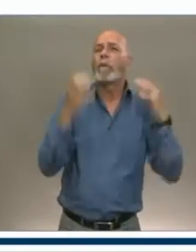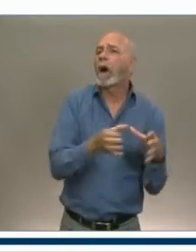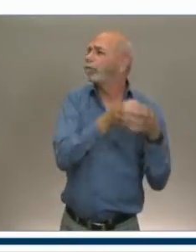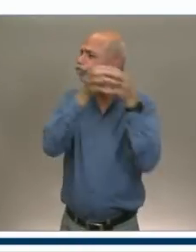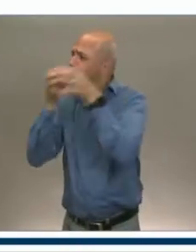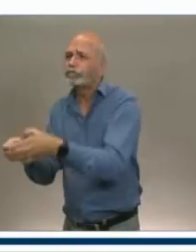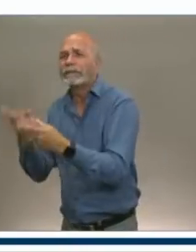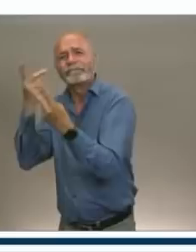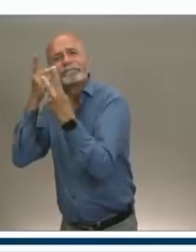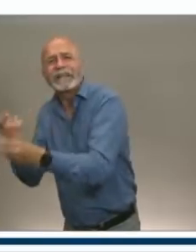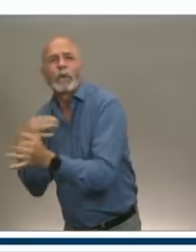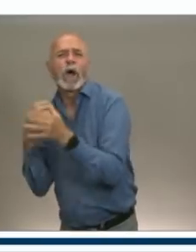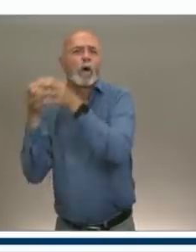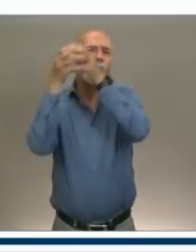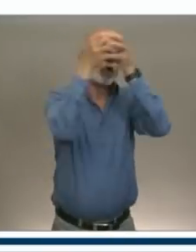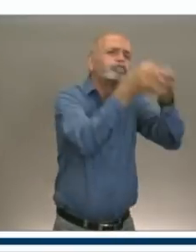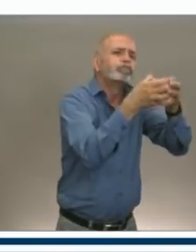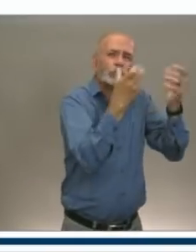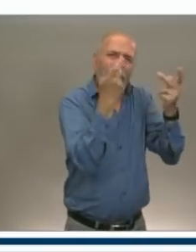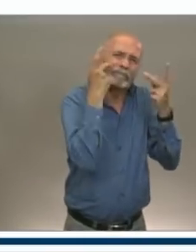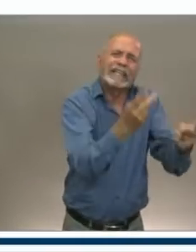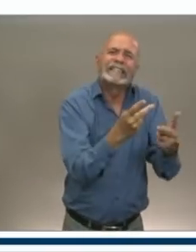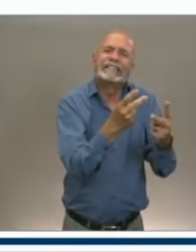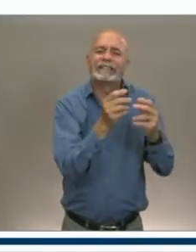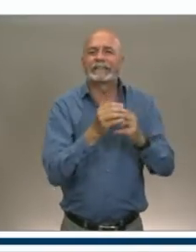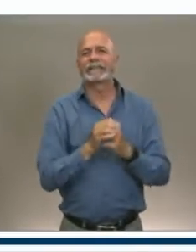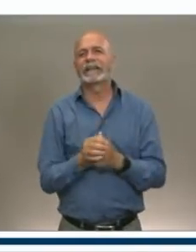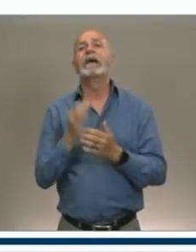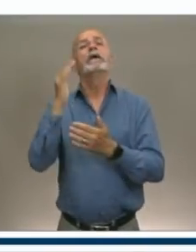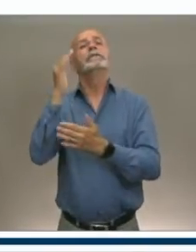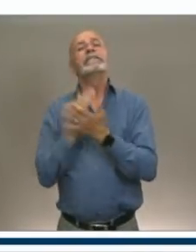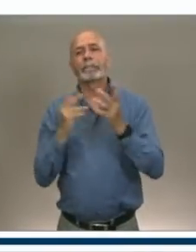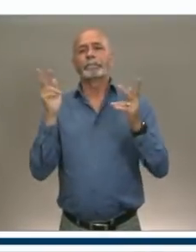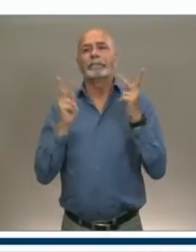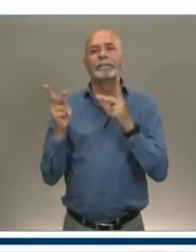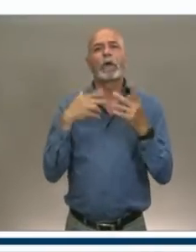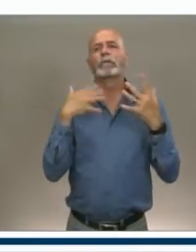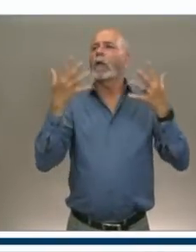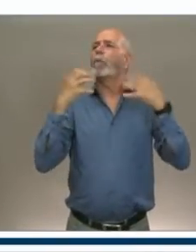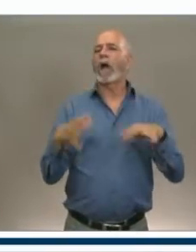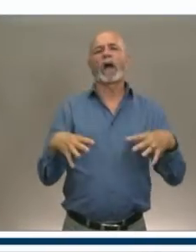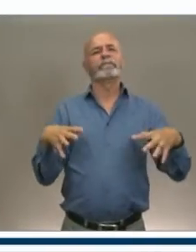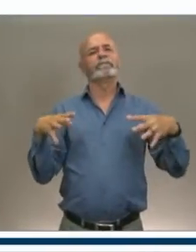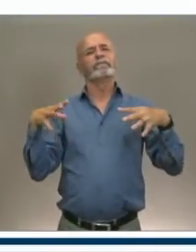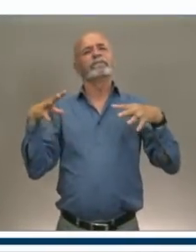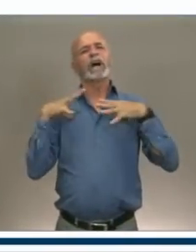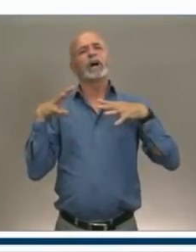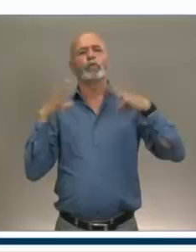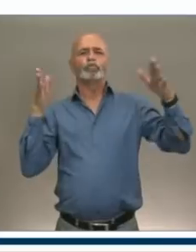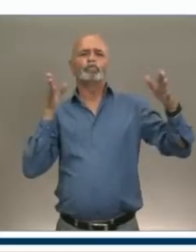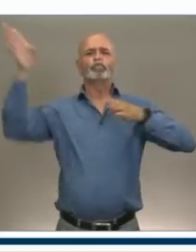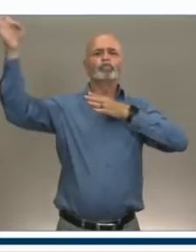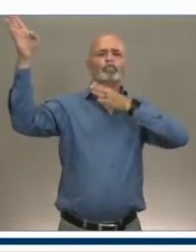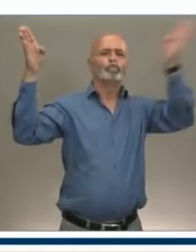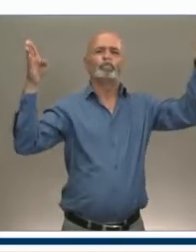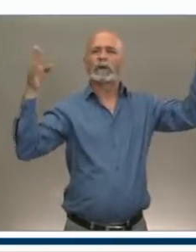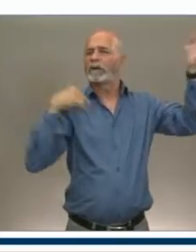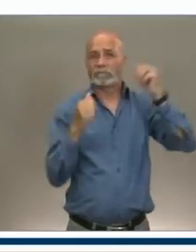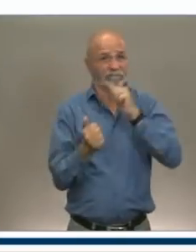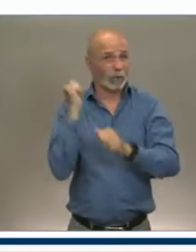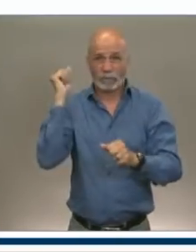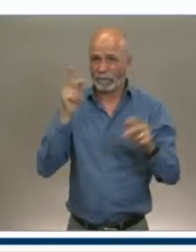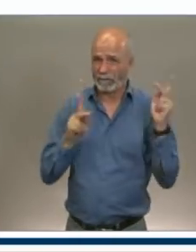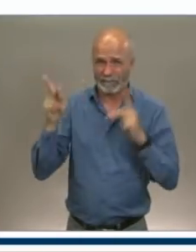you know, we know that there's people who are also looking for a vacation. Most of us in this country haven't had to